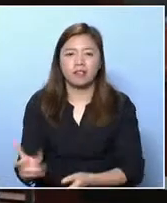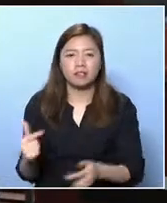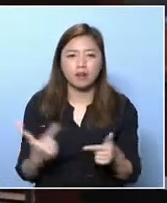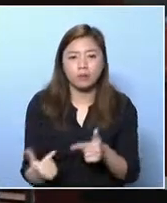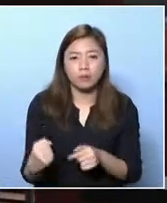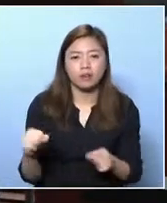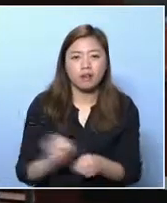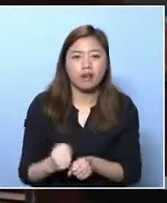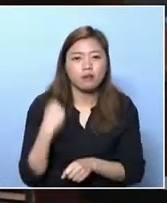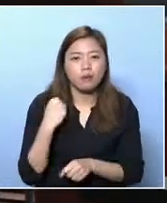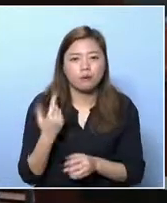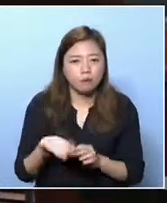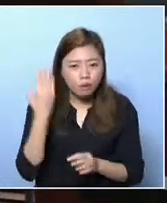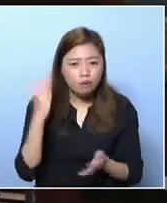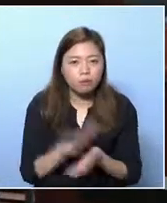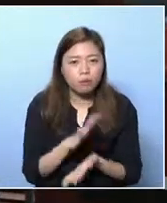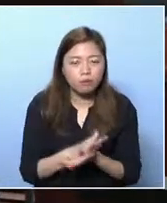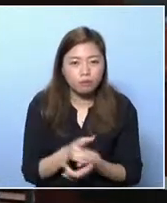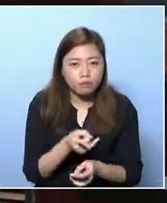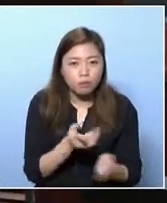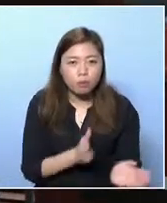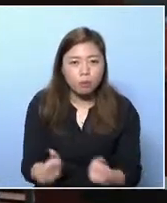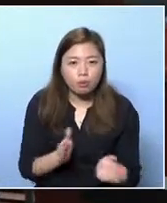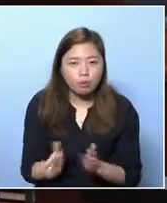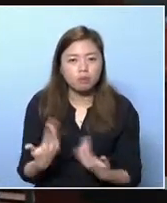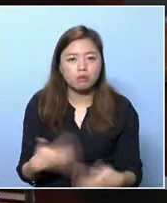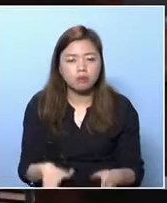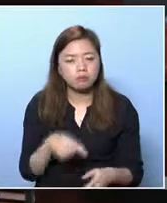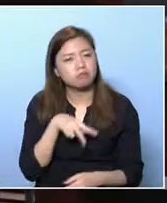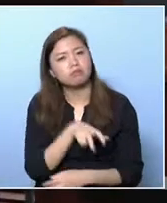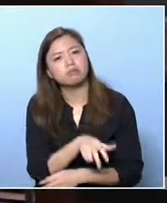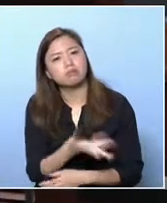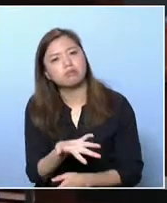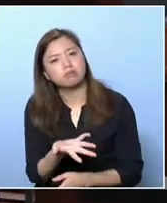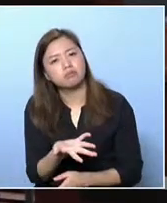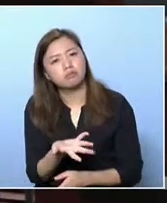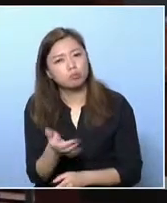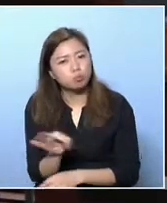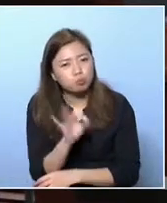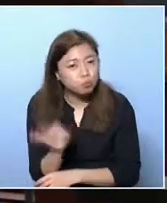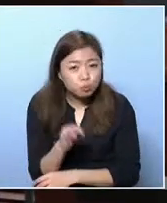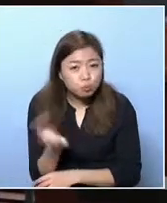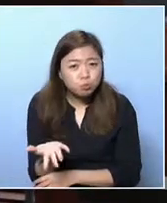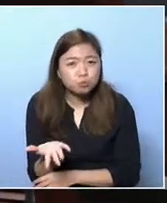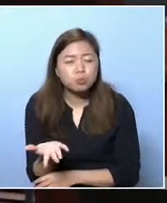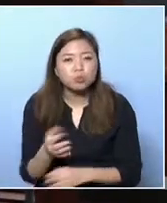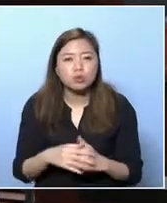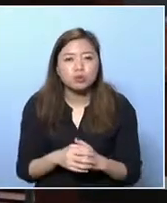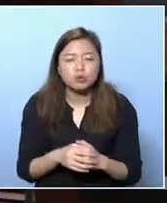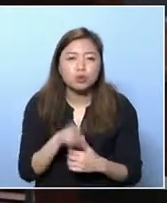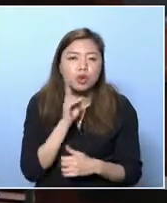to strengthen something, which we often find in government documents. We have been